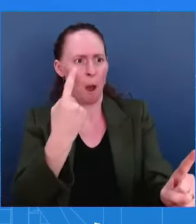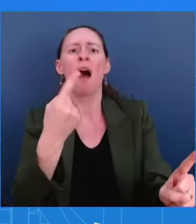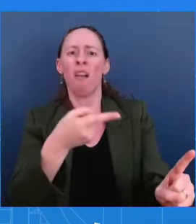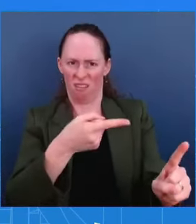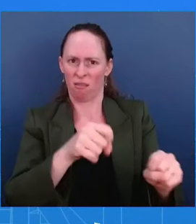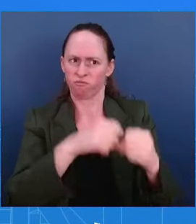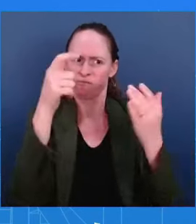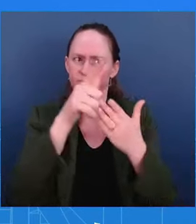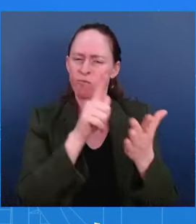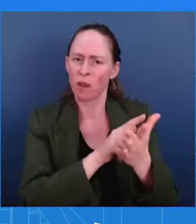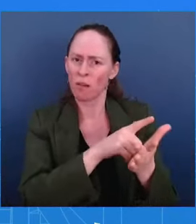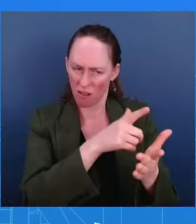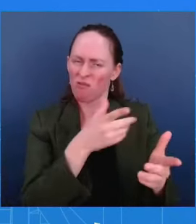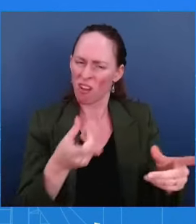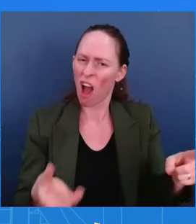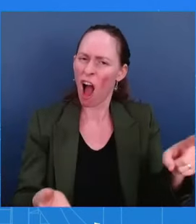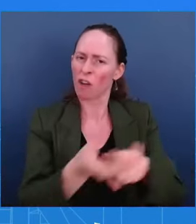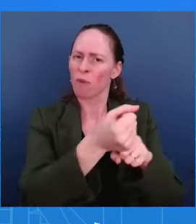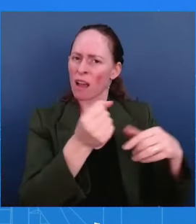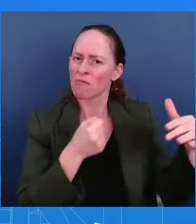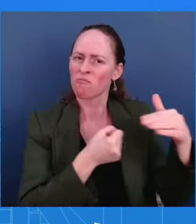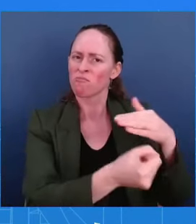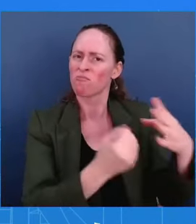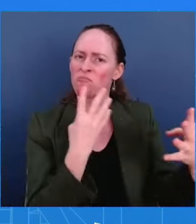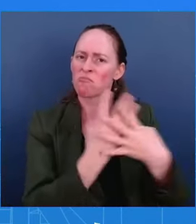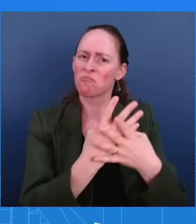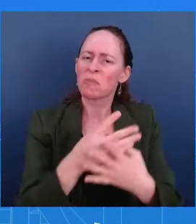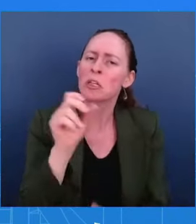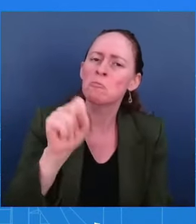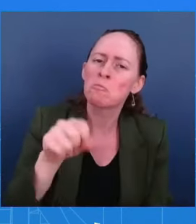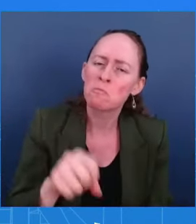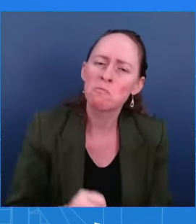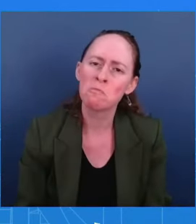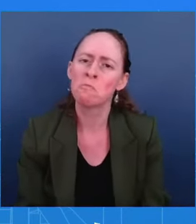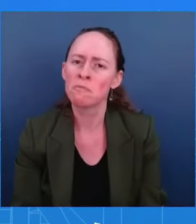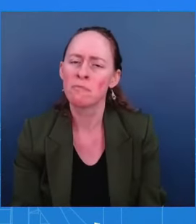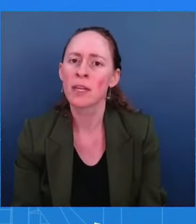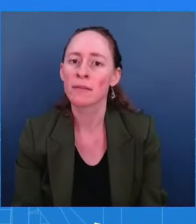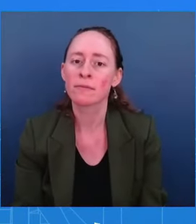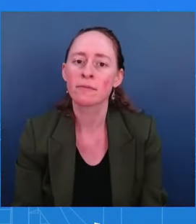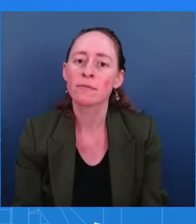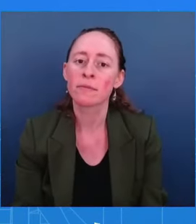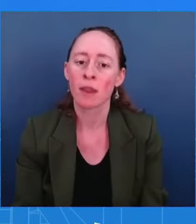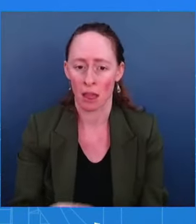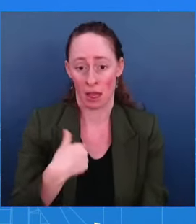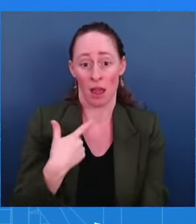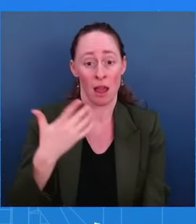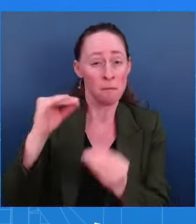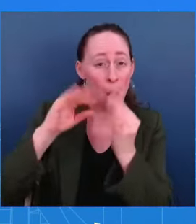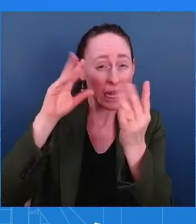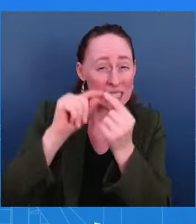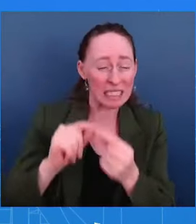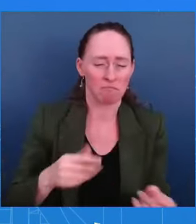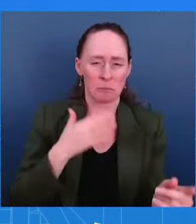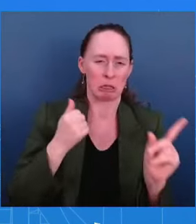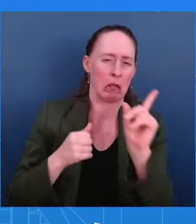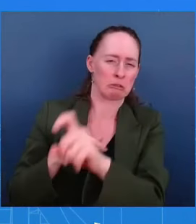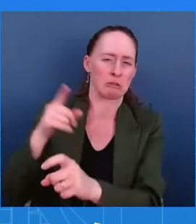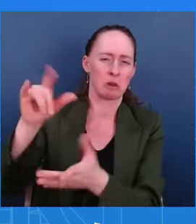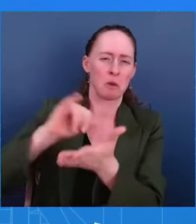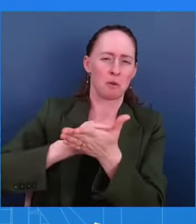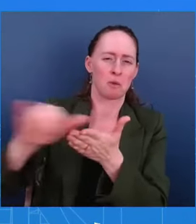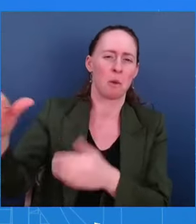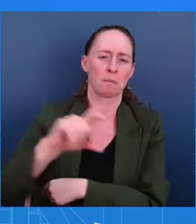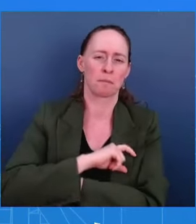that's what we welcome. I would refer you to the New York Police Department. They actually spoke to this and kind of, you know, kind of